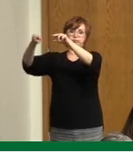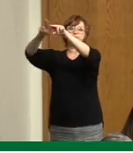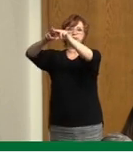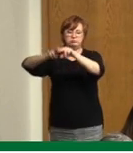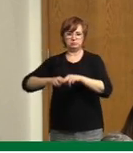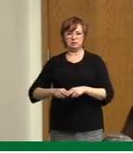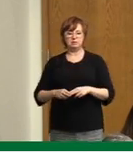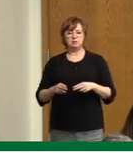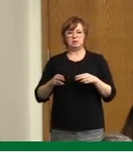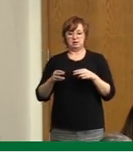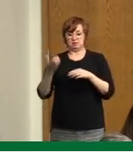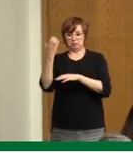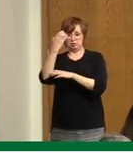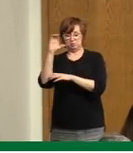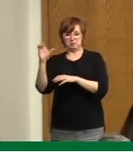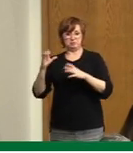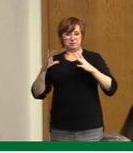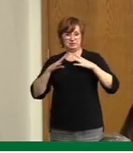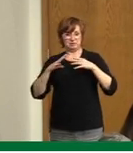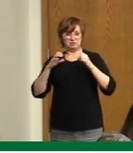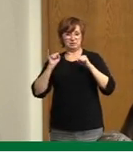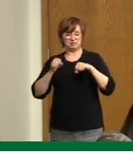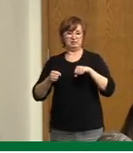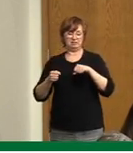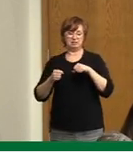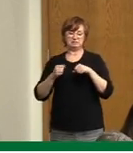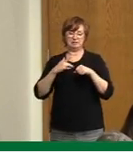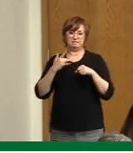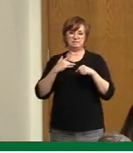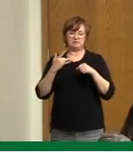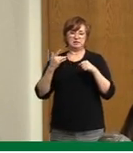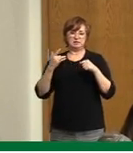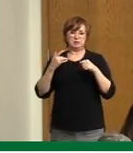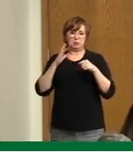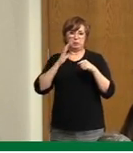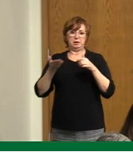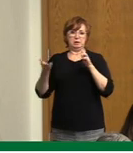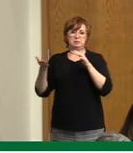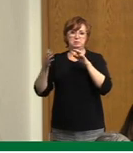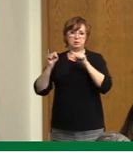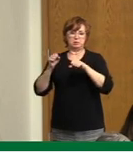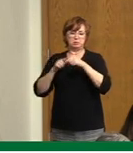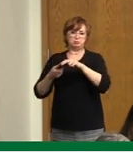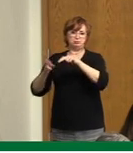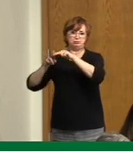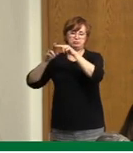happen safely beyond, you know, being within your immediate household at this time.